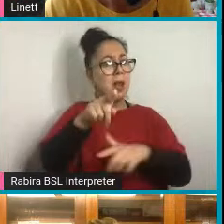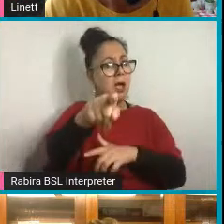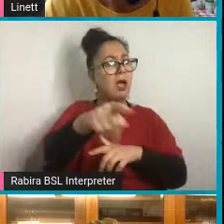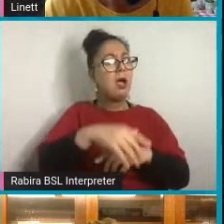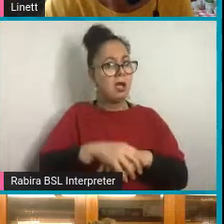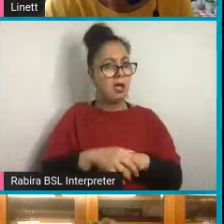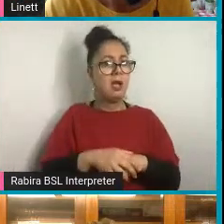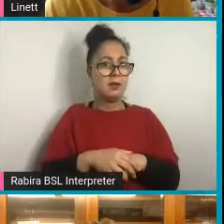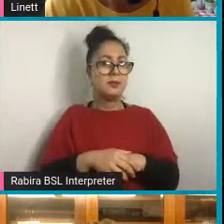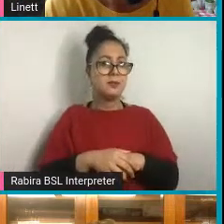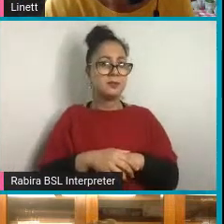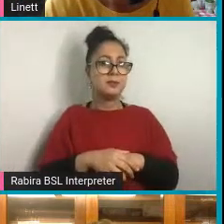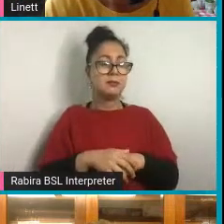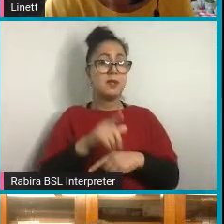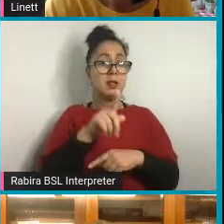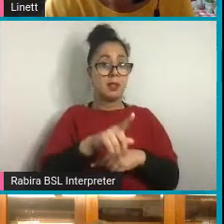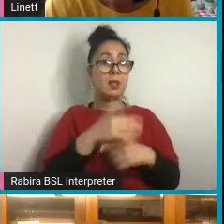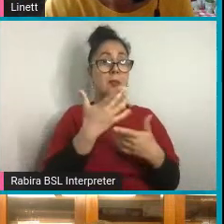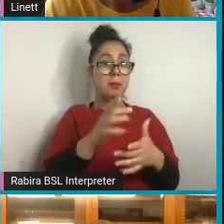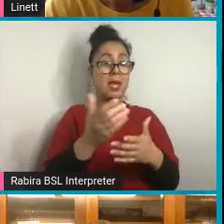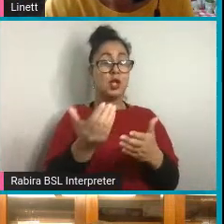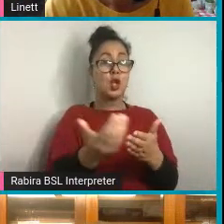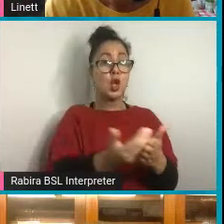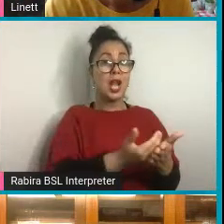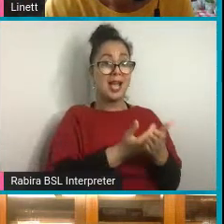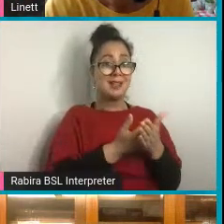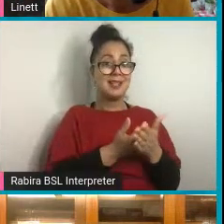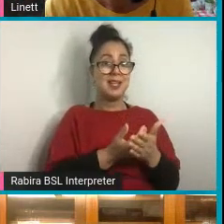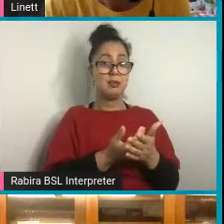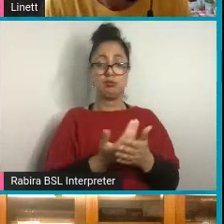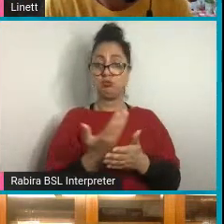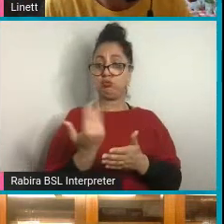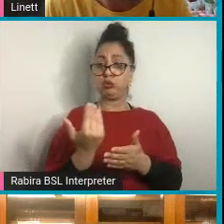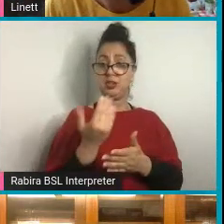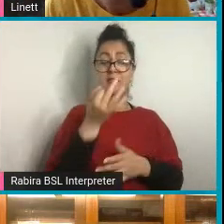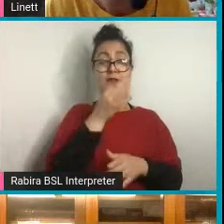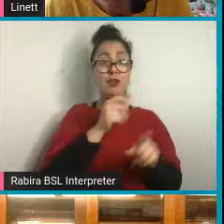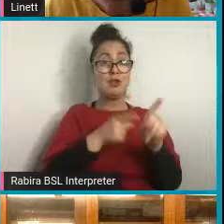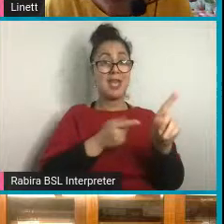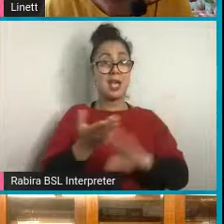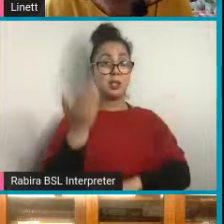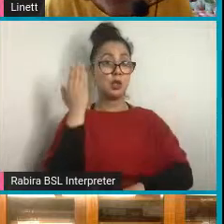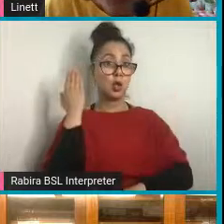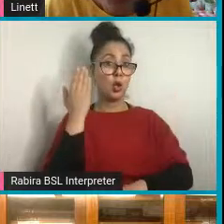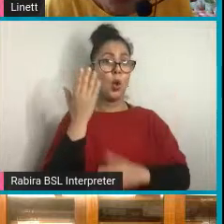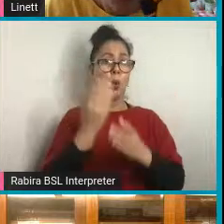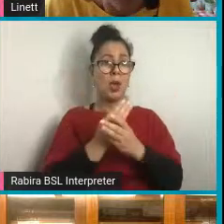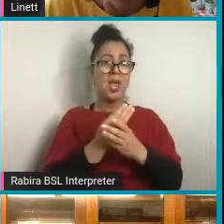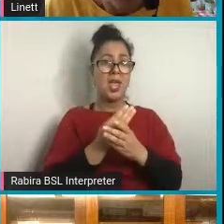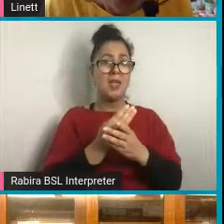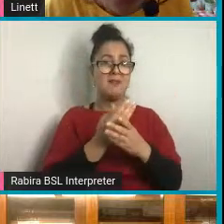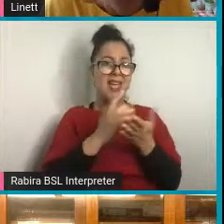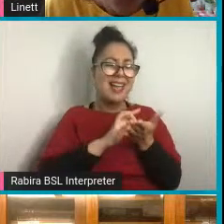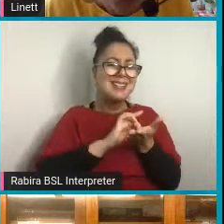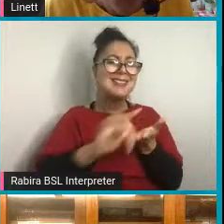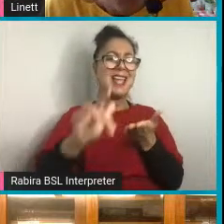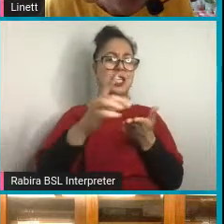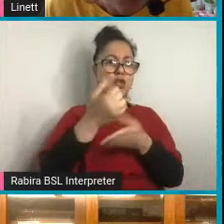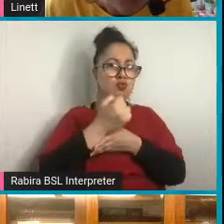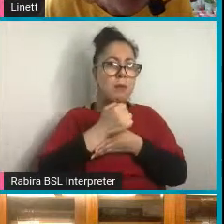And these were collected very recently, just a couple of years ago, with the Extinction Rebellion Group,